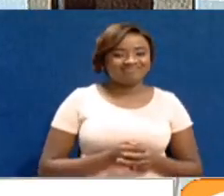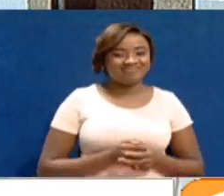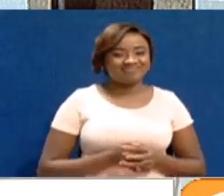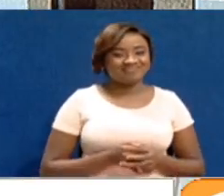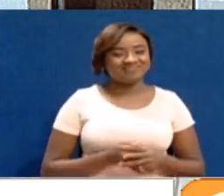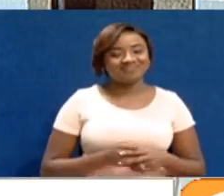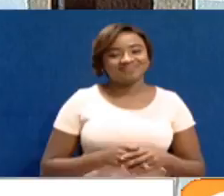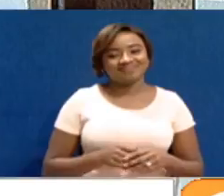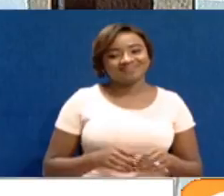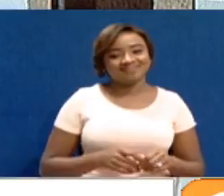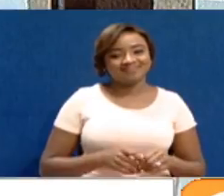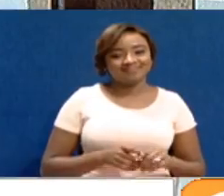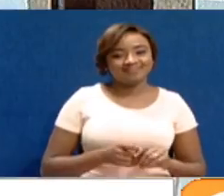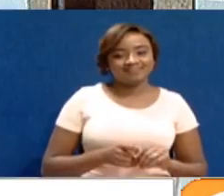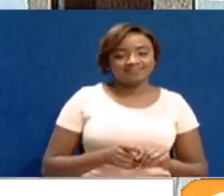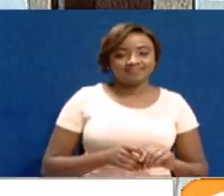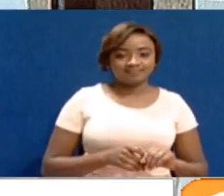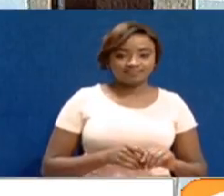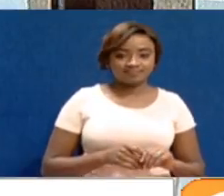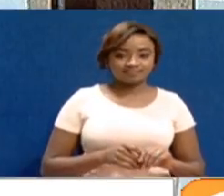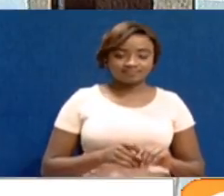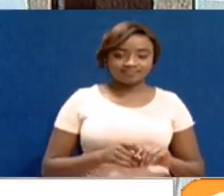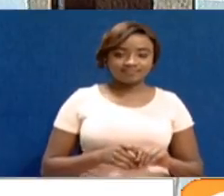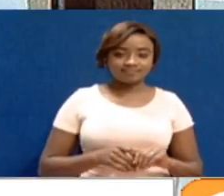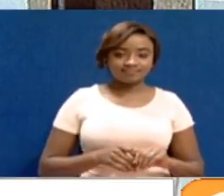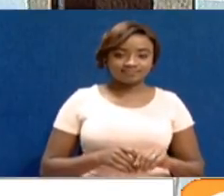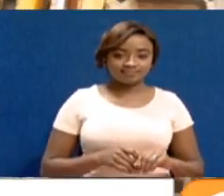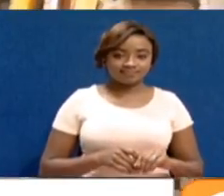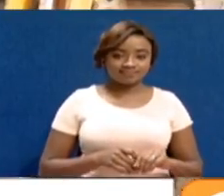Let's get more from our very own Laura Otieno.